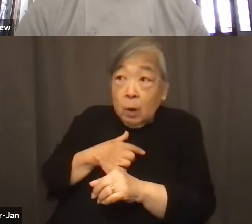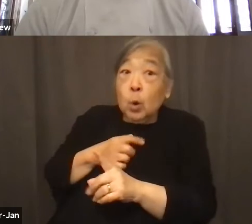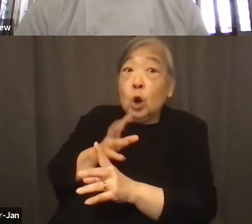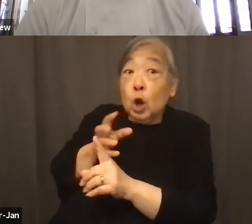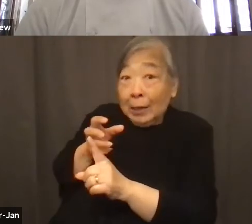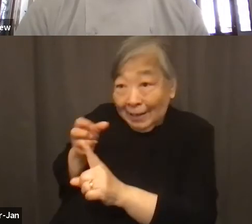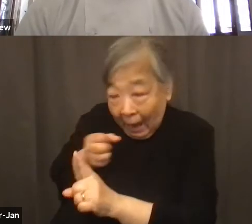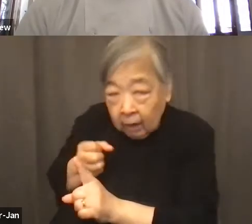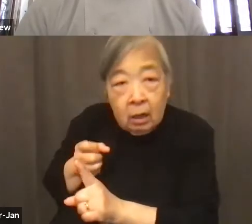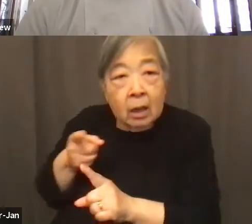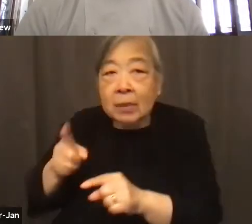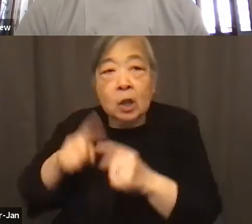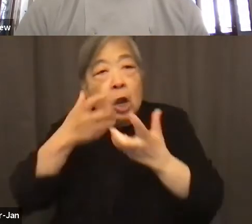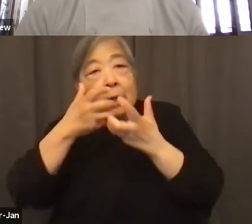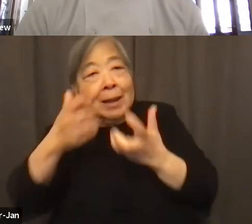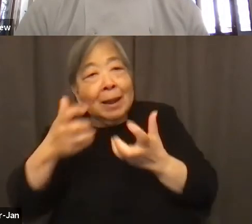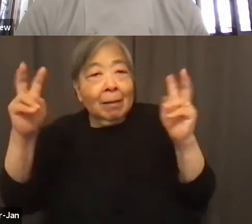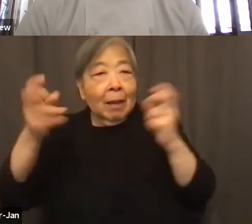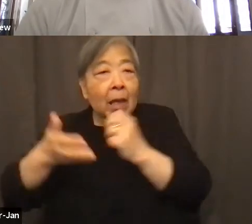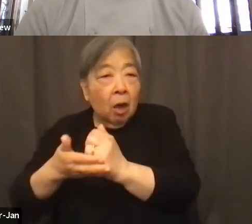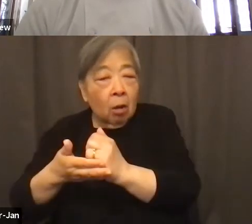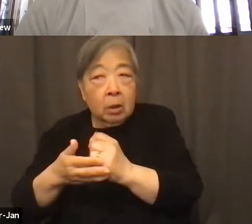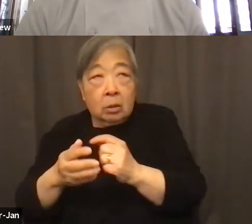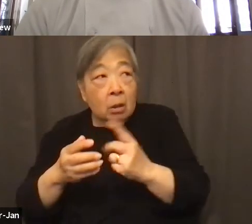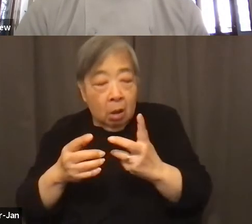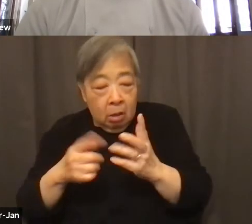help. So at least the siren speaks for them.